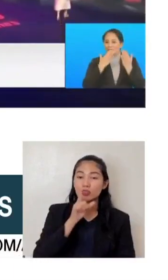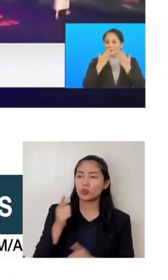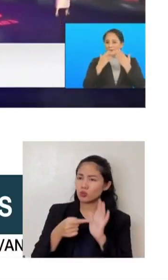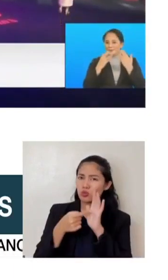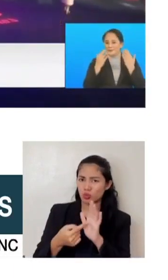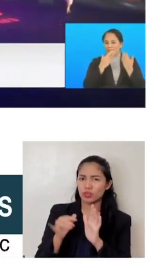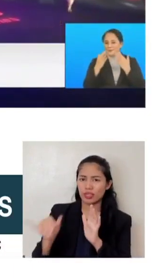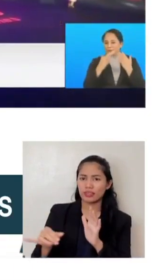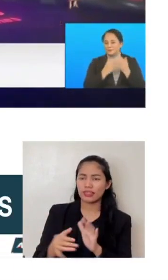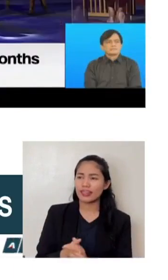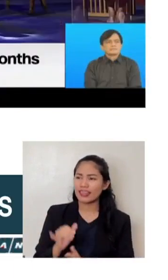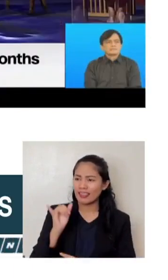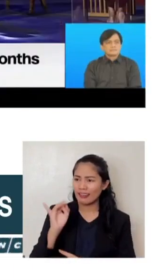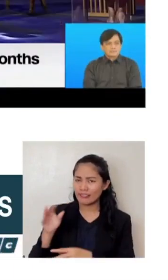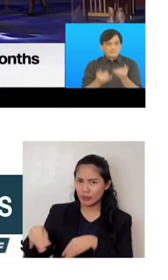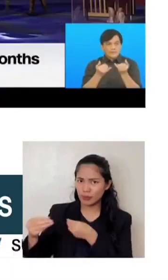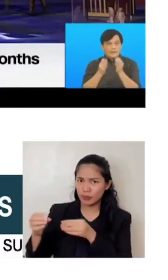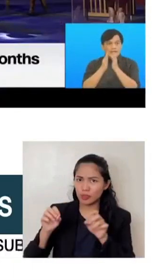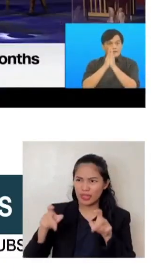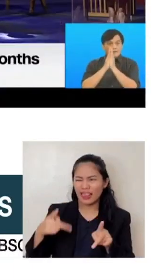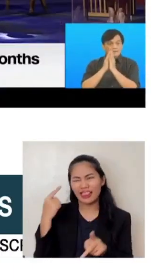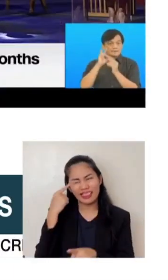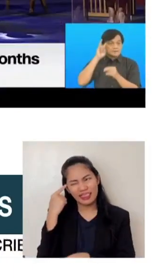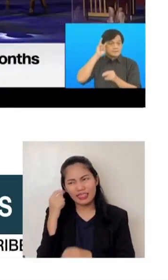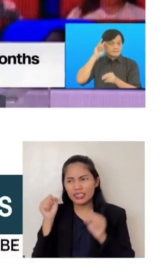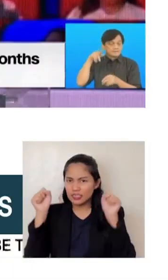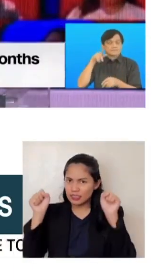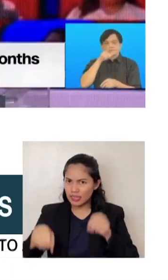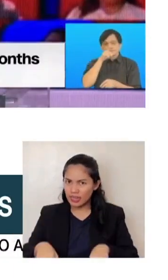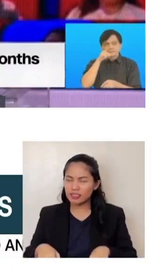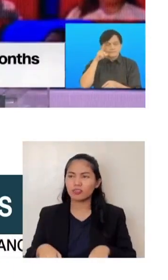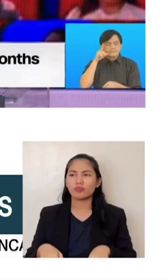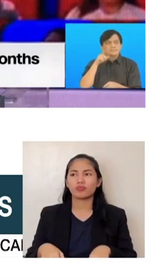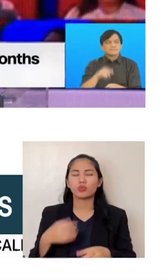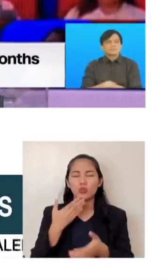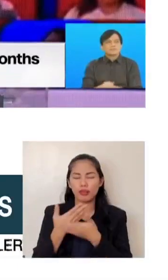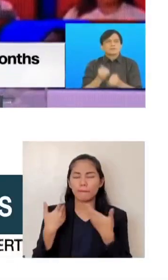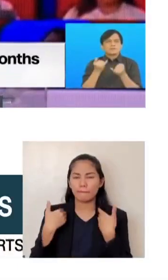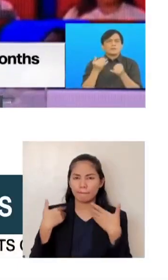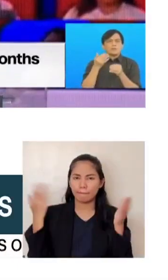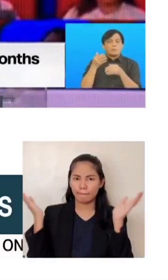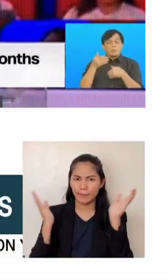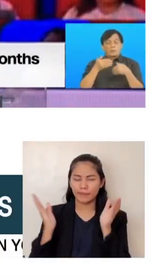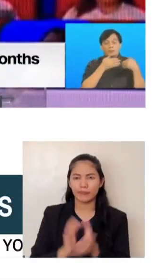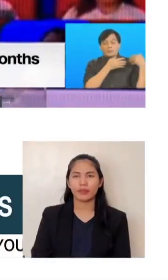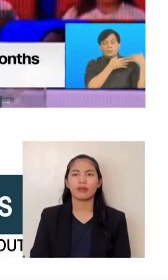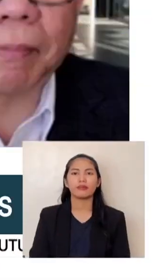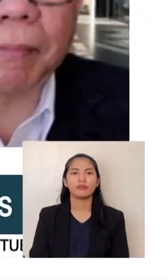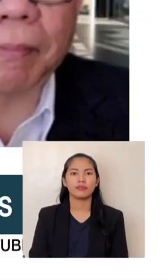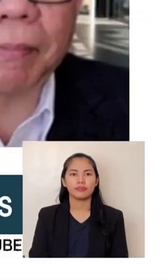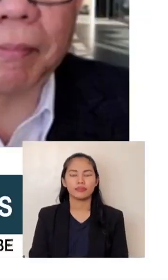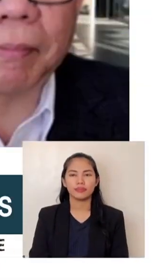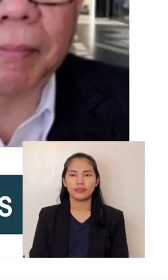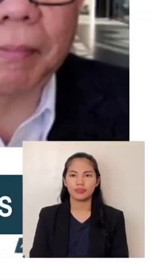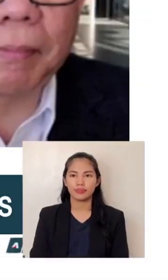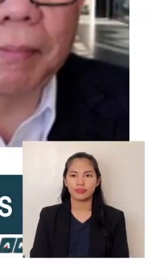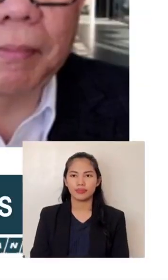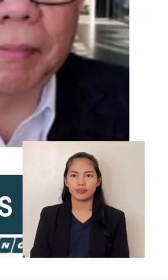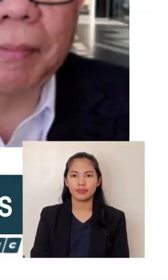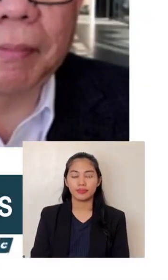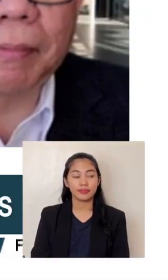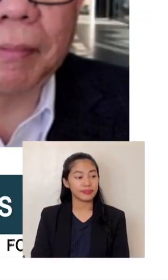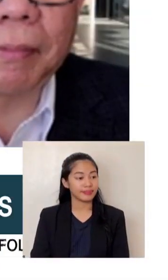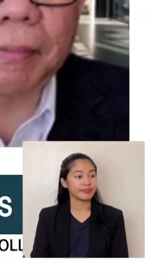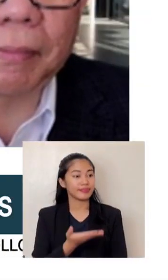given a chance, I think she will be able to perform much more. All right. Professor Edna, do you want